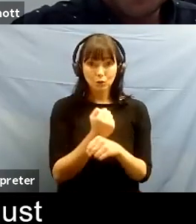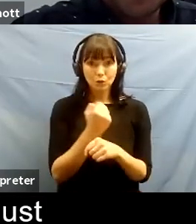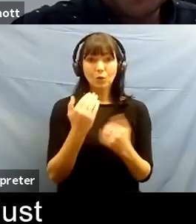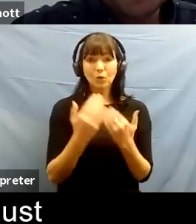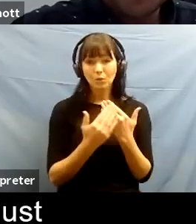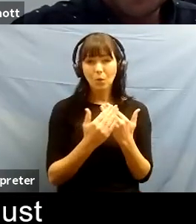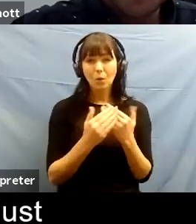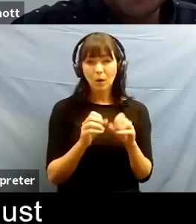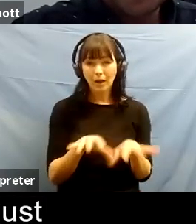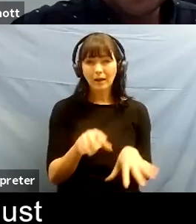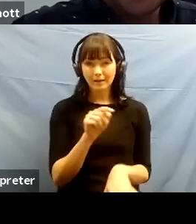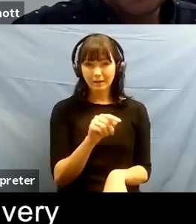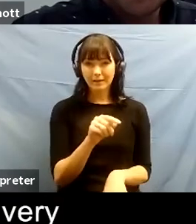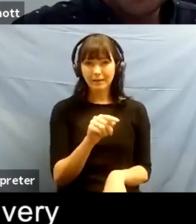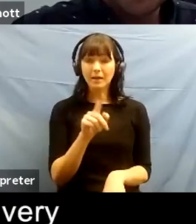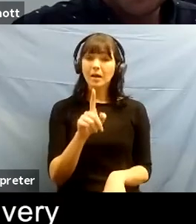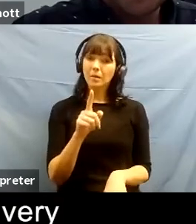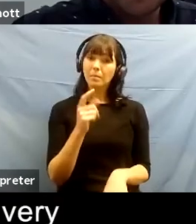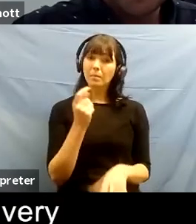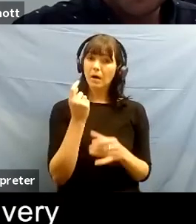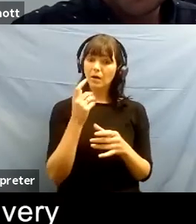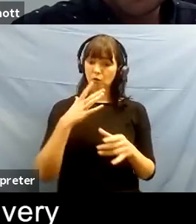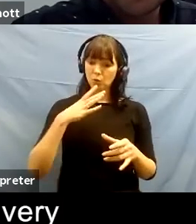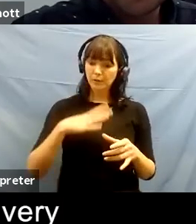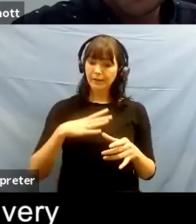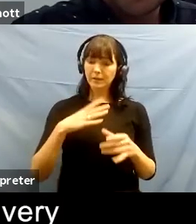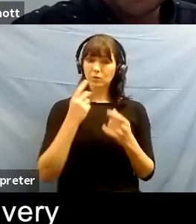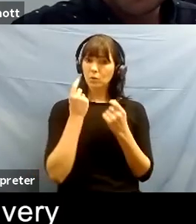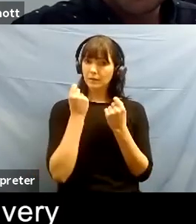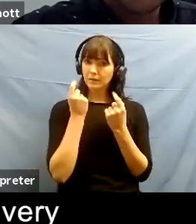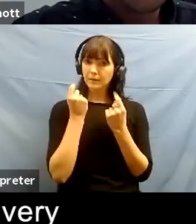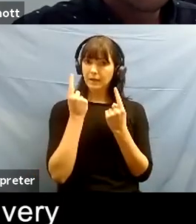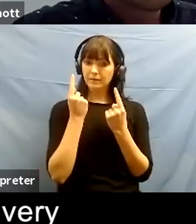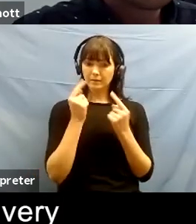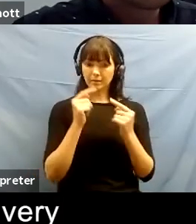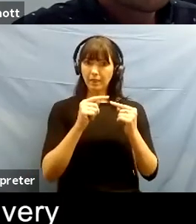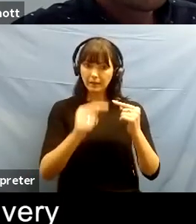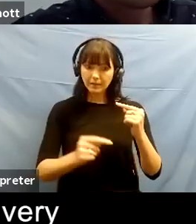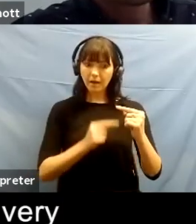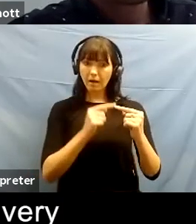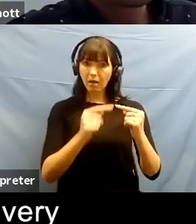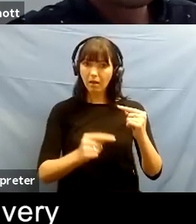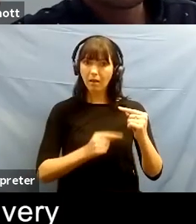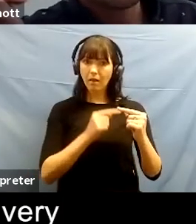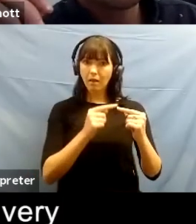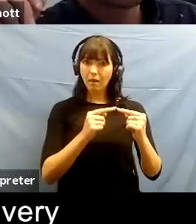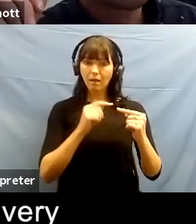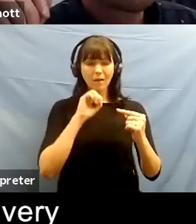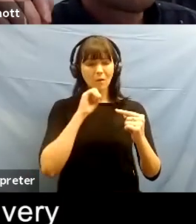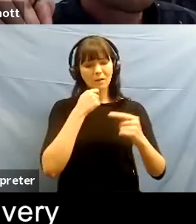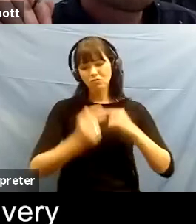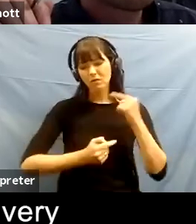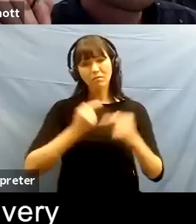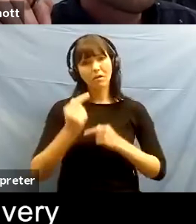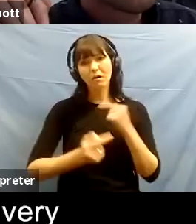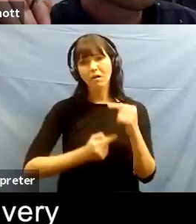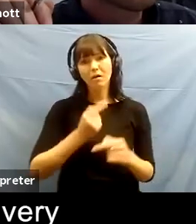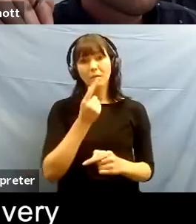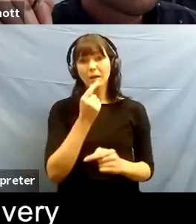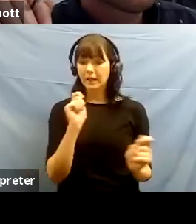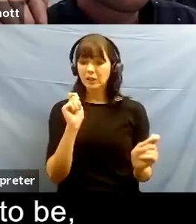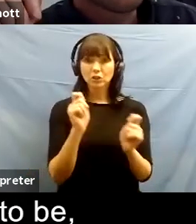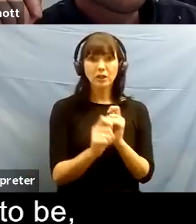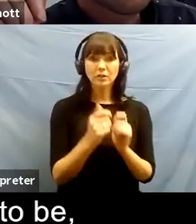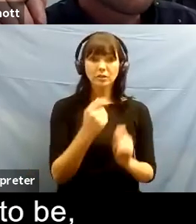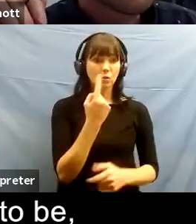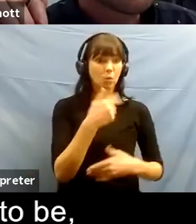understanding that the cycle is just endless and that it can things change very quickly from one day to the next